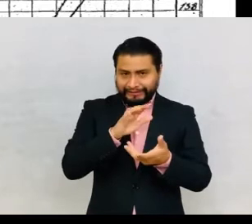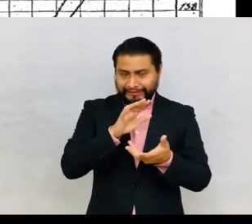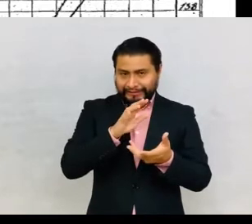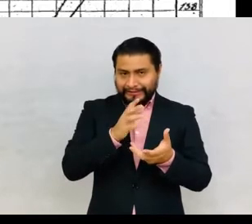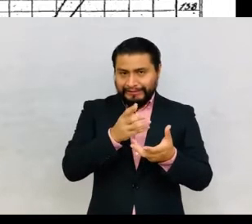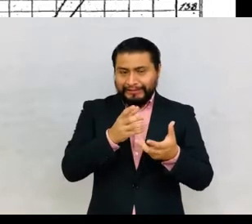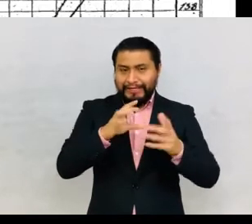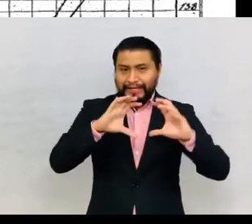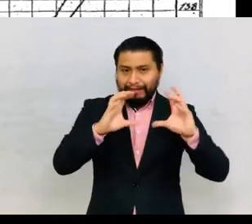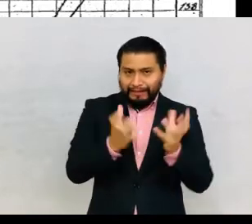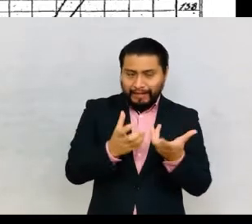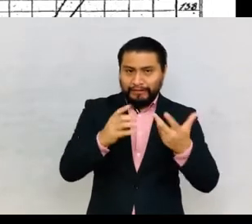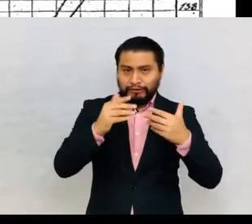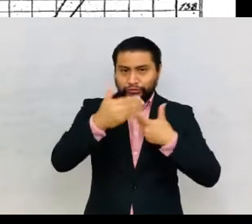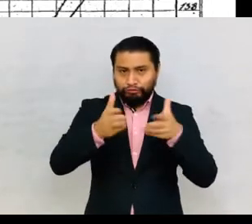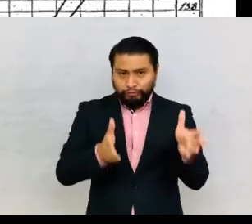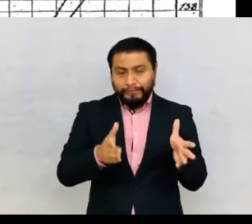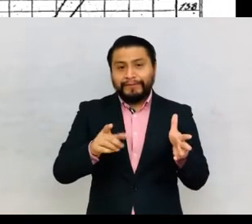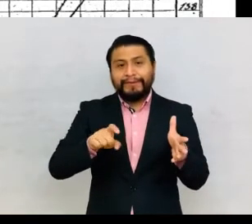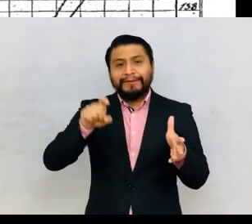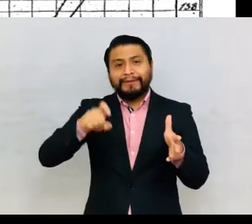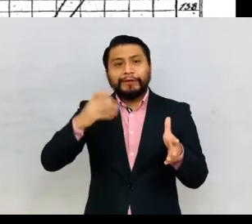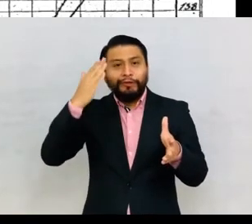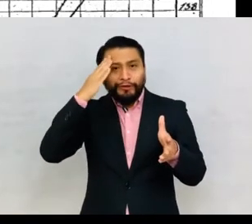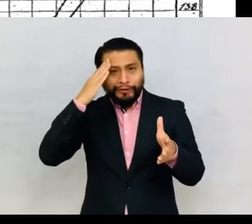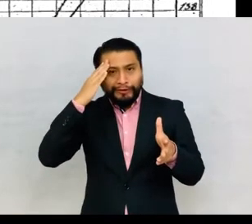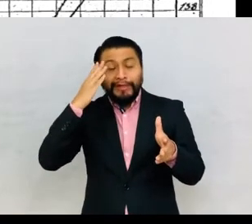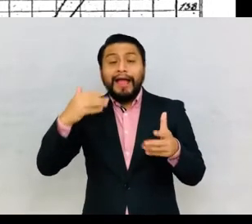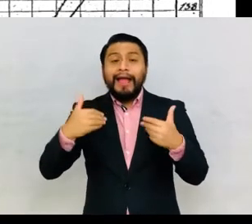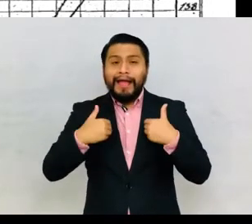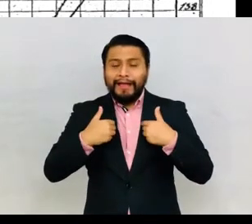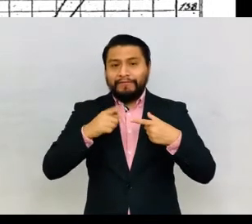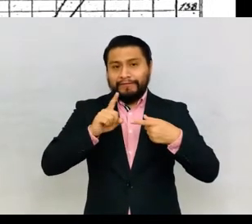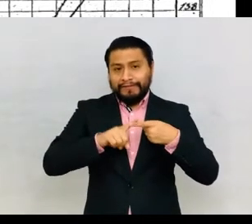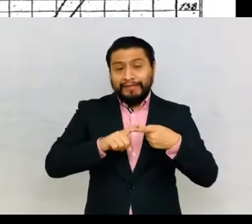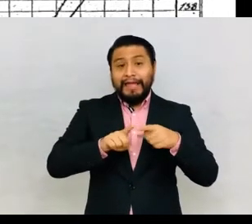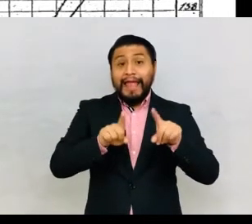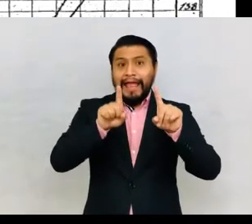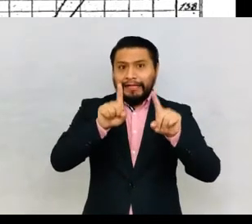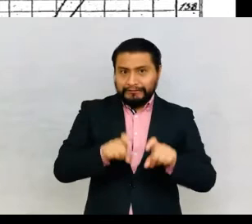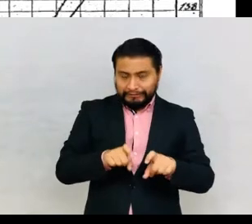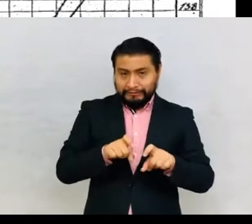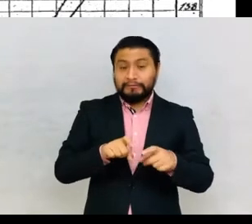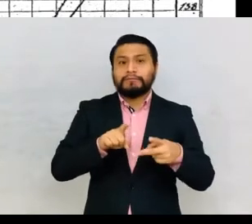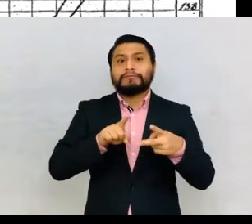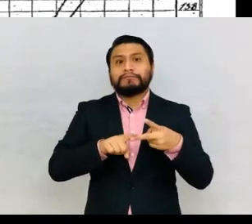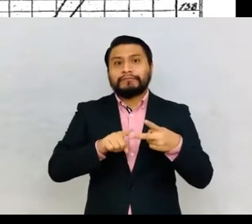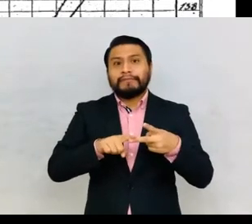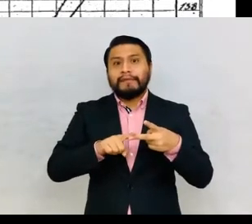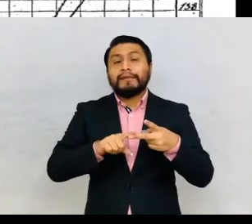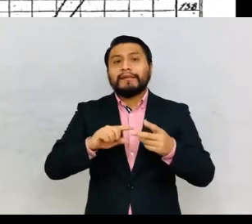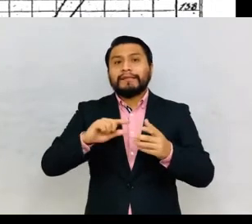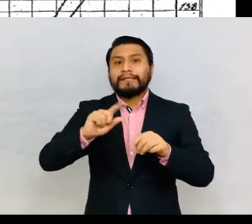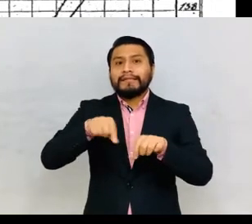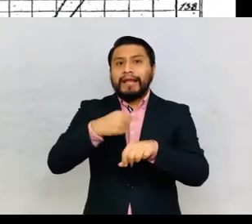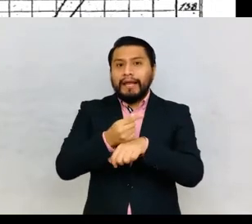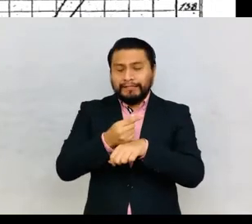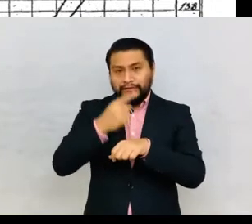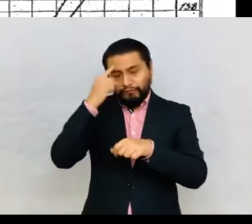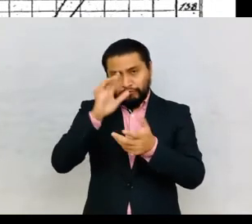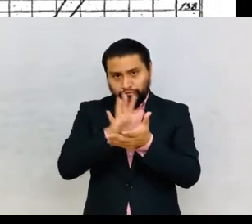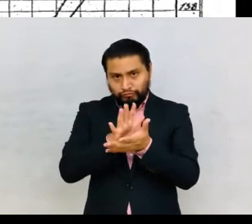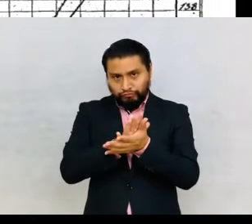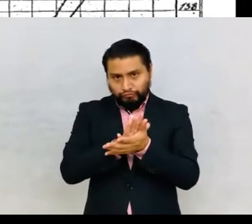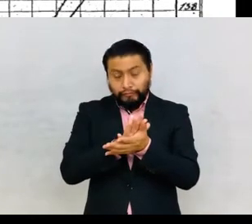important to consider the intimate relationship between school exams and the introduction of the graded school. The hypothesis